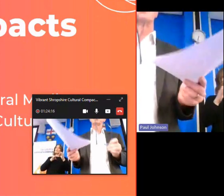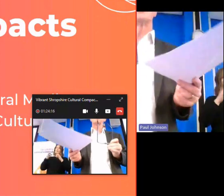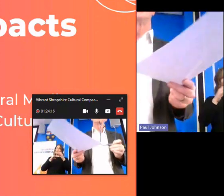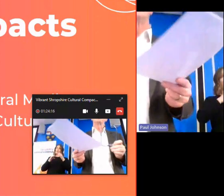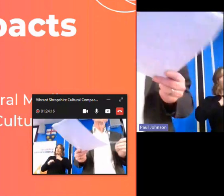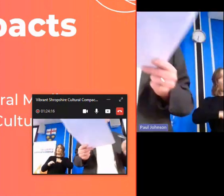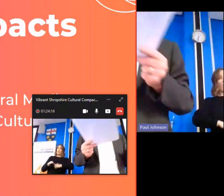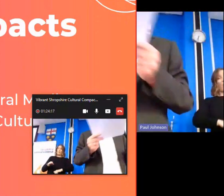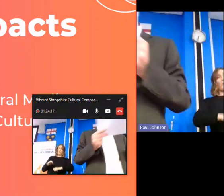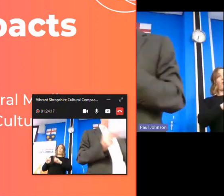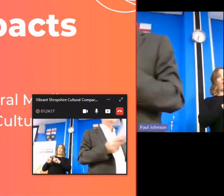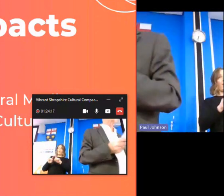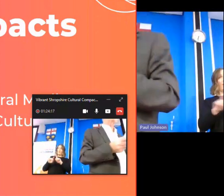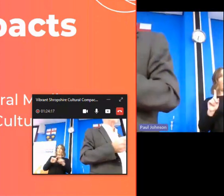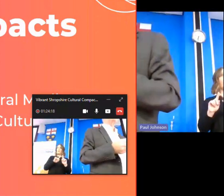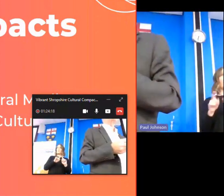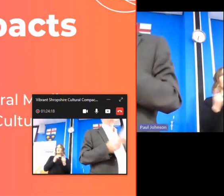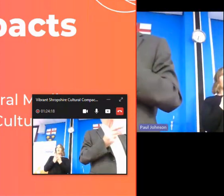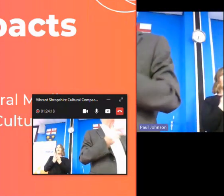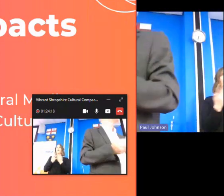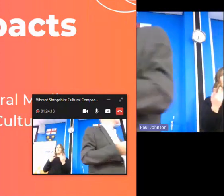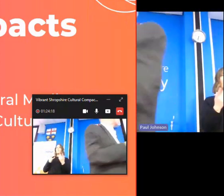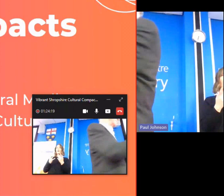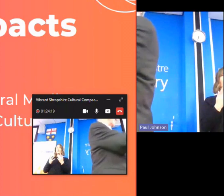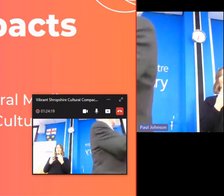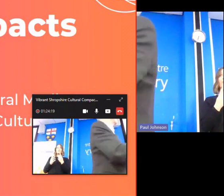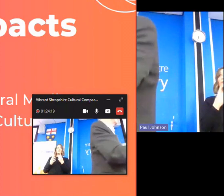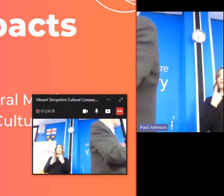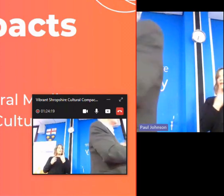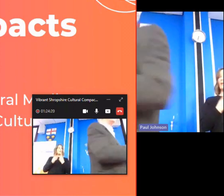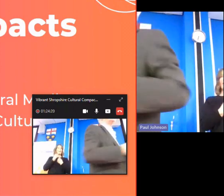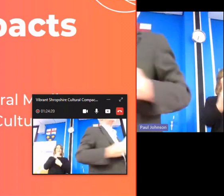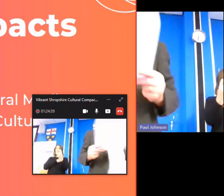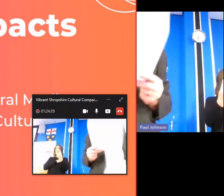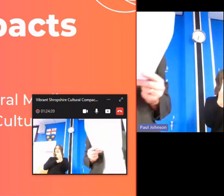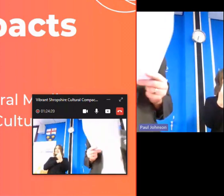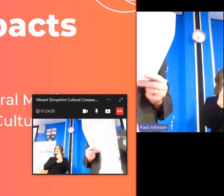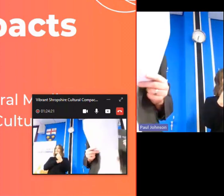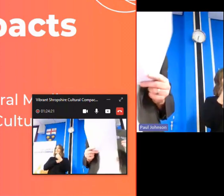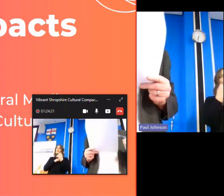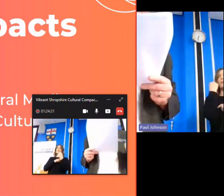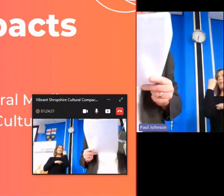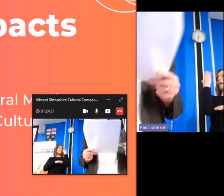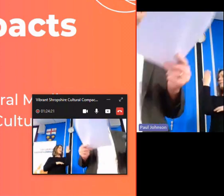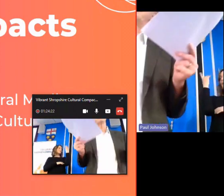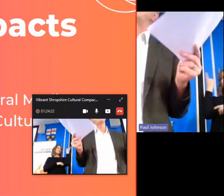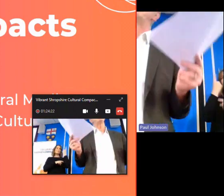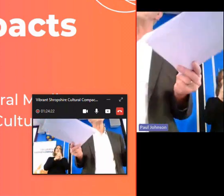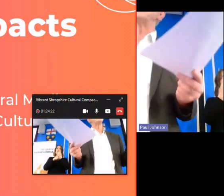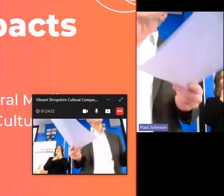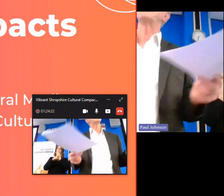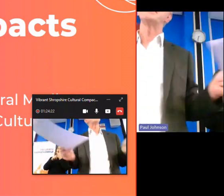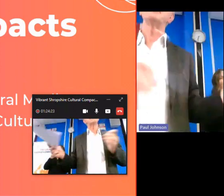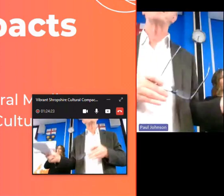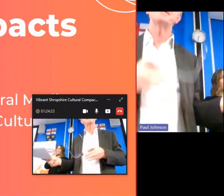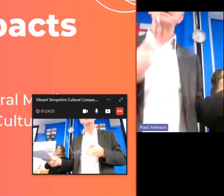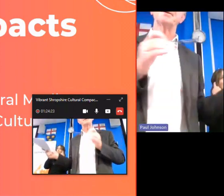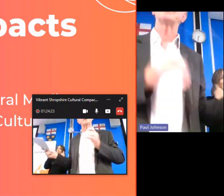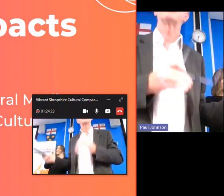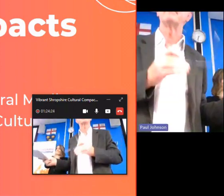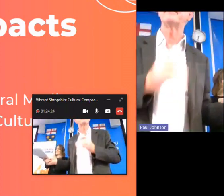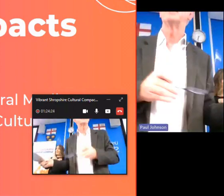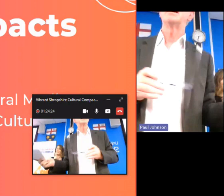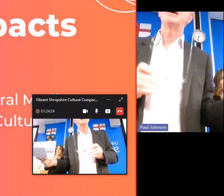roles and so on but in many ways the independence and i think the last presentation pointed to the importance of the